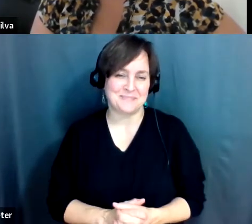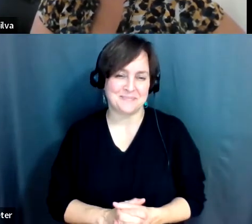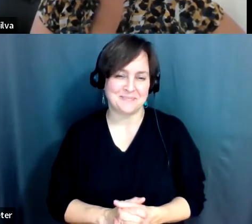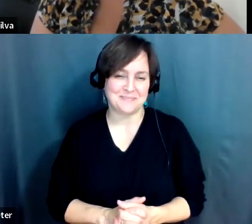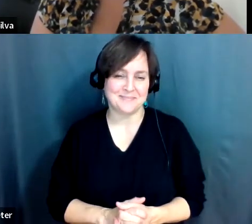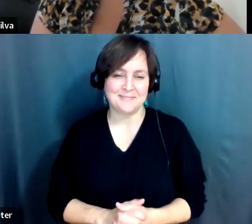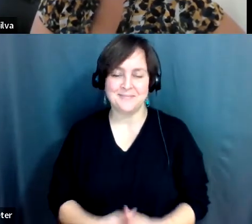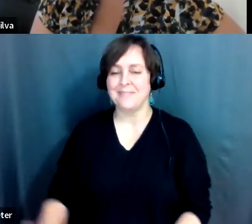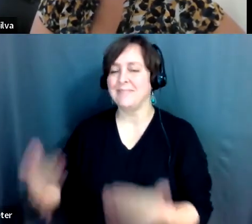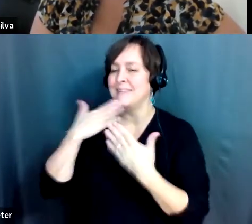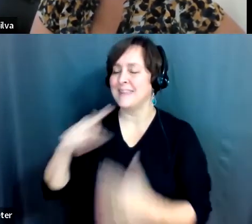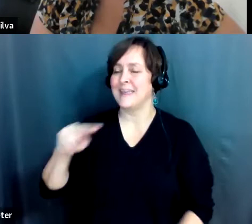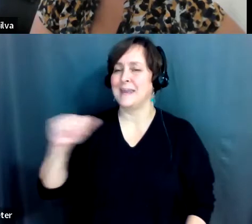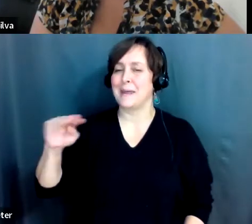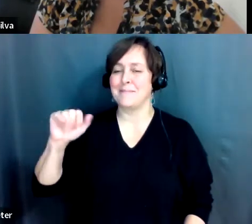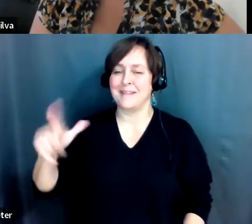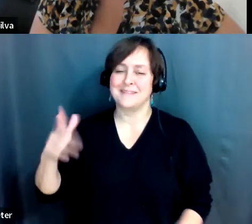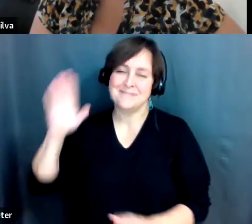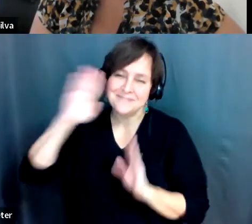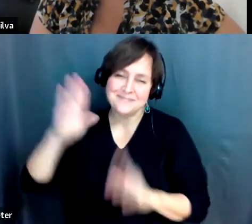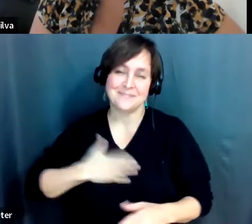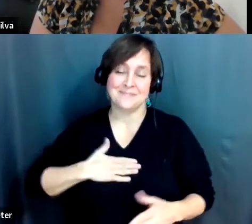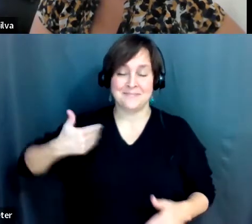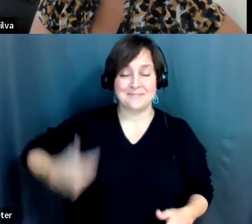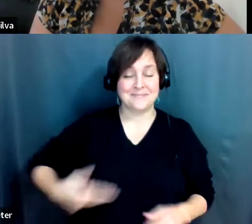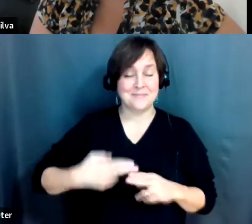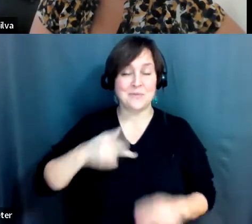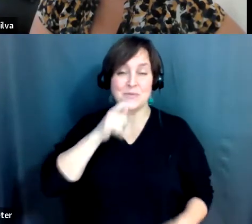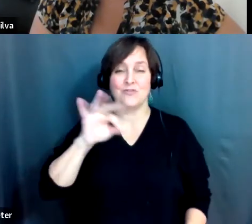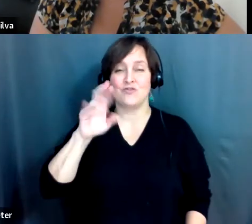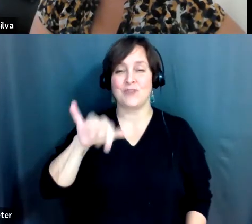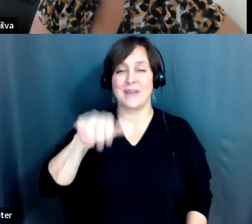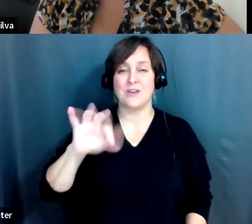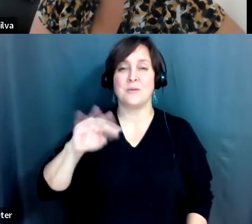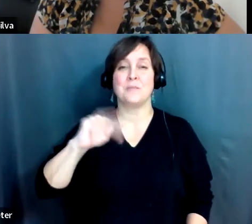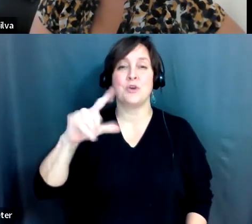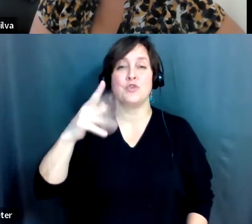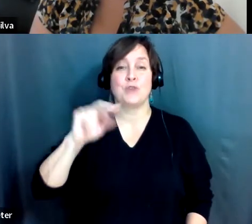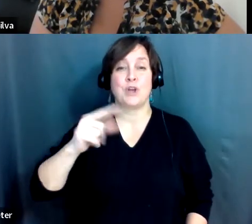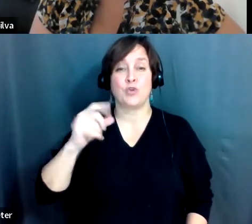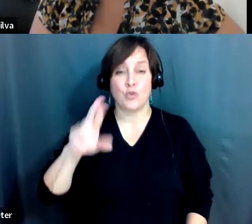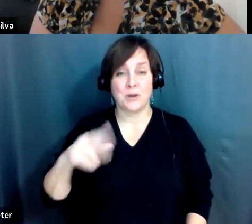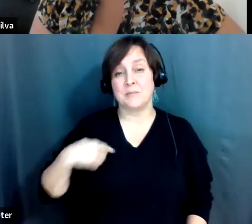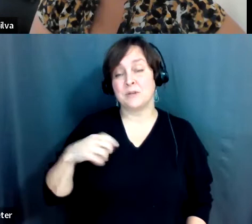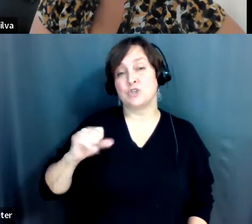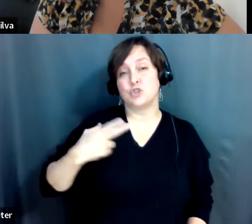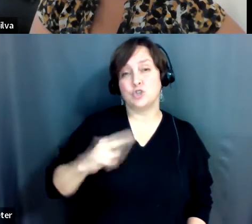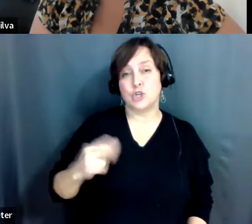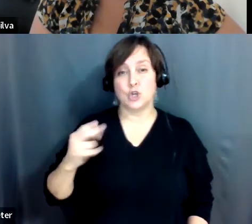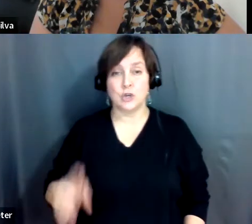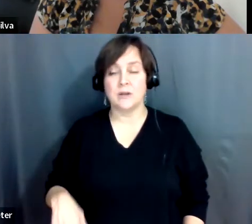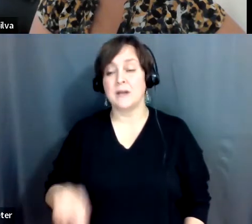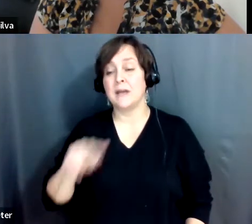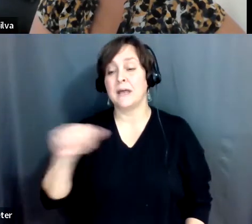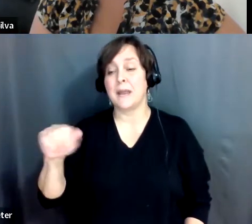Thank you. Thank you, Namal. Hi, everyone. My name is Freya McGregor. My pronouns is she, her. Namal, Erica, and everyone at